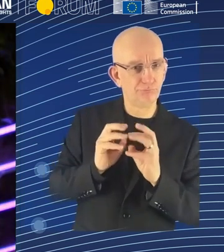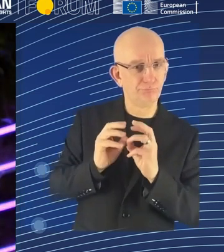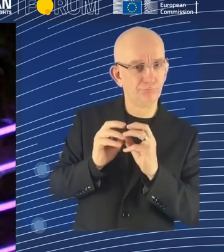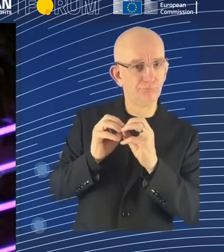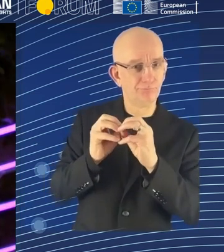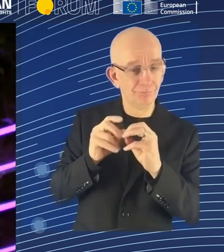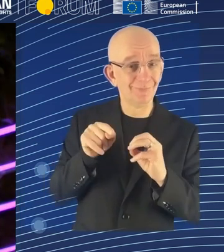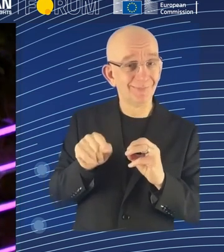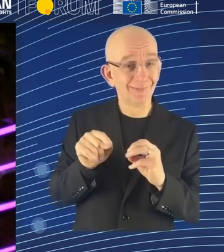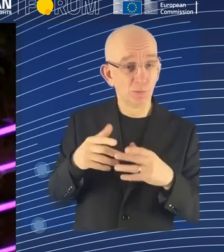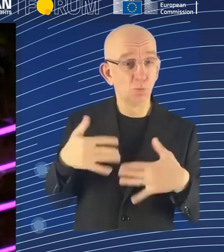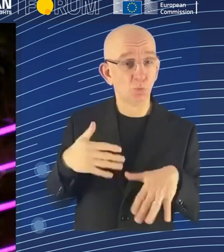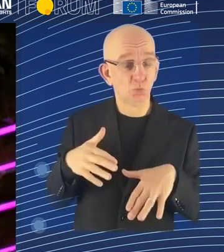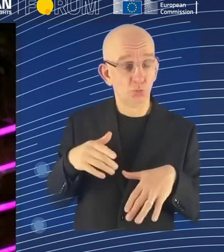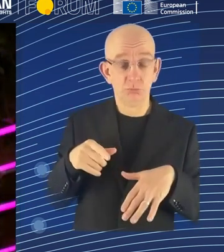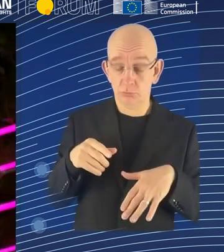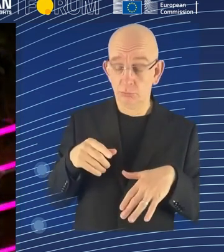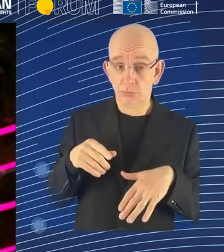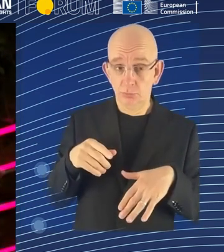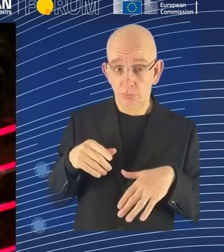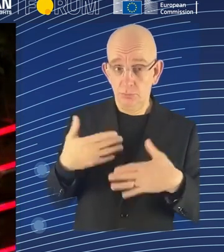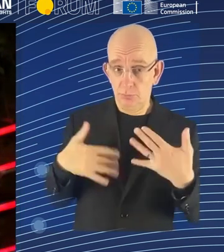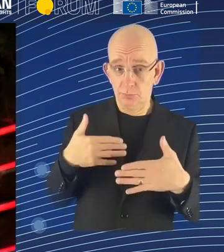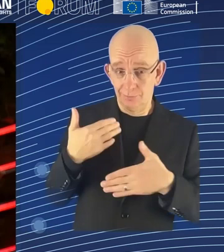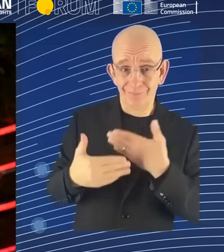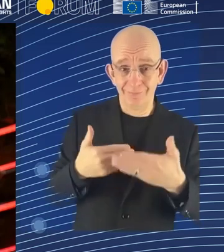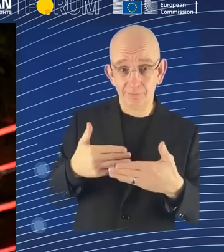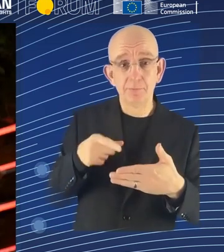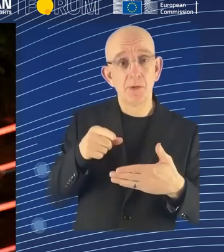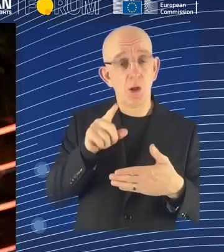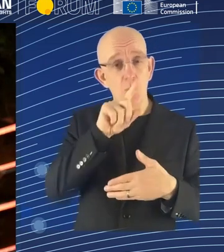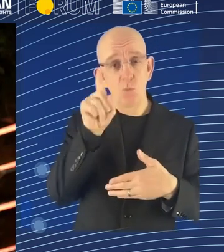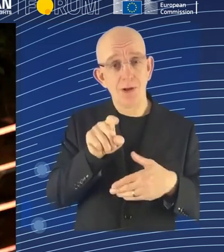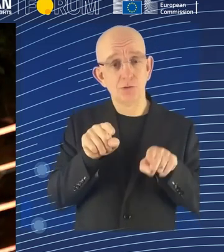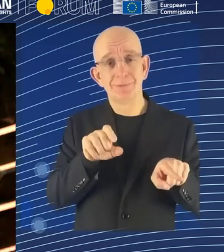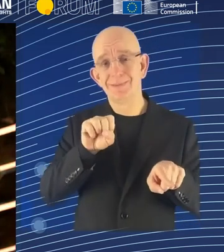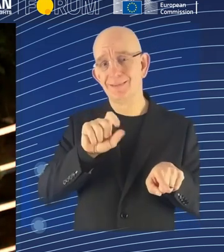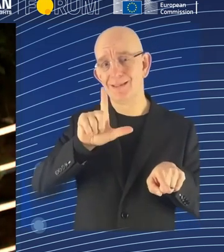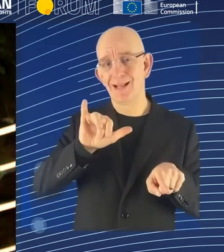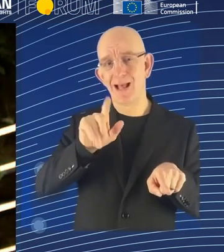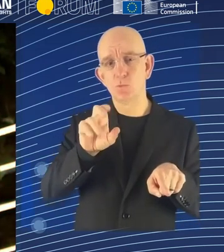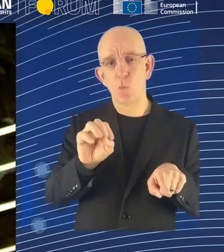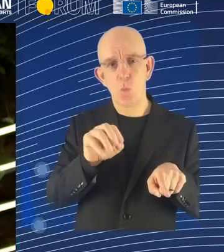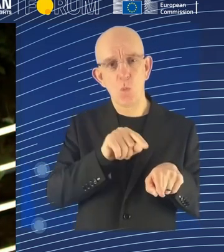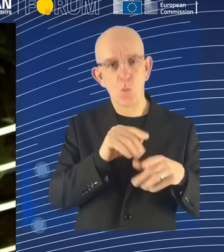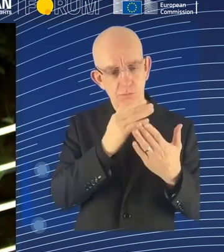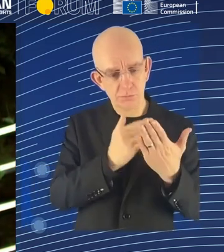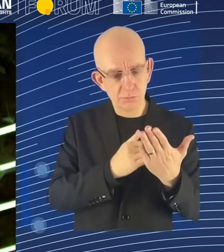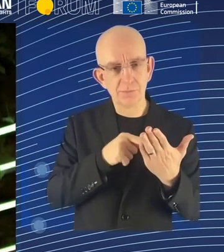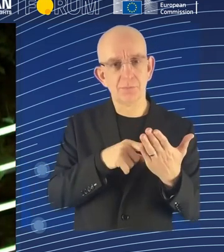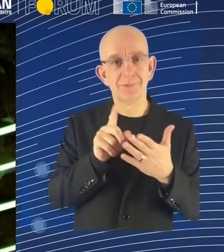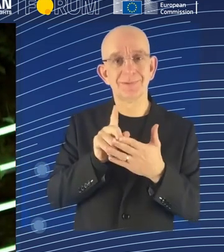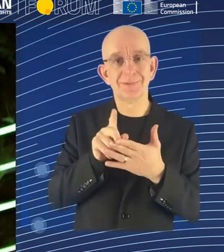one take would be, look, in the long run, so far, technology has increased average